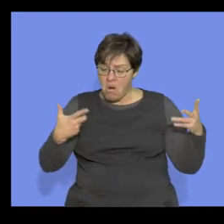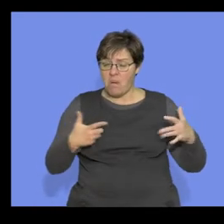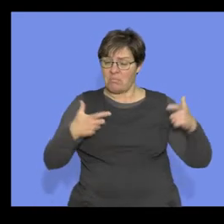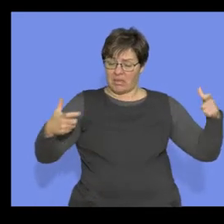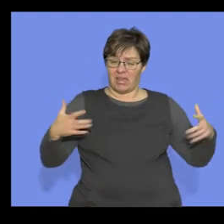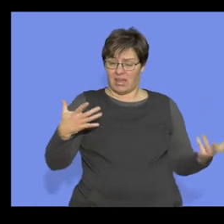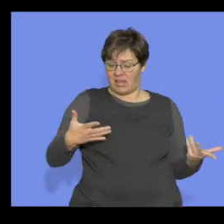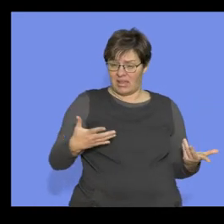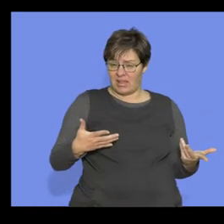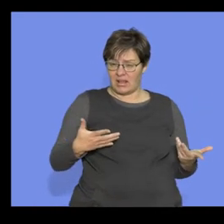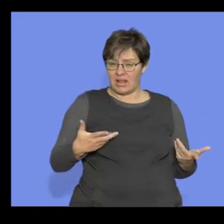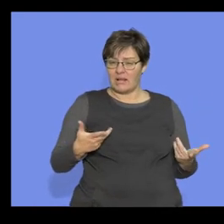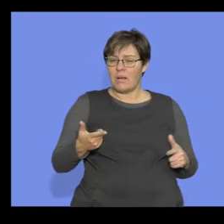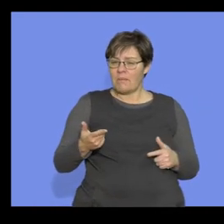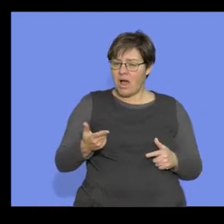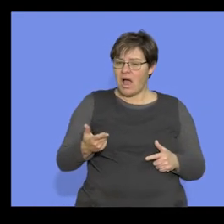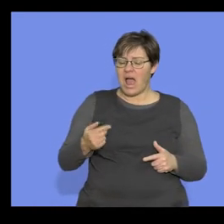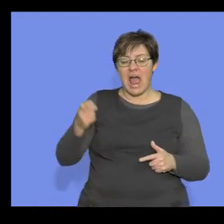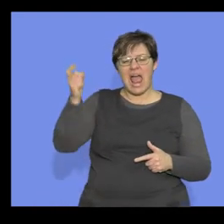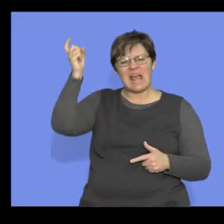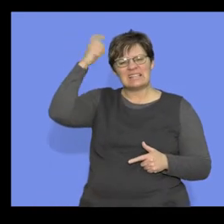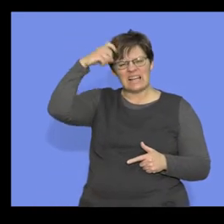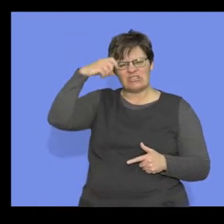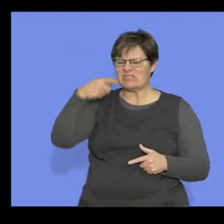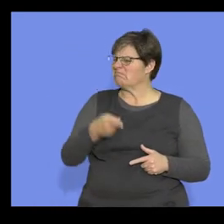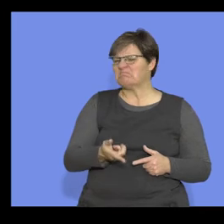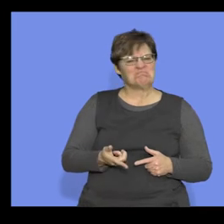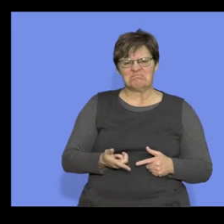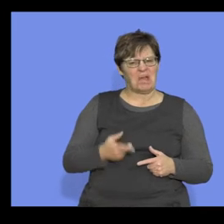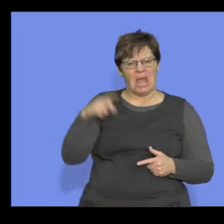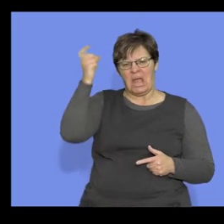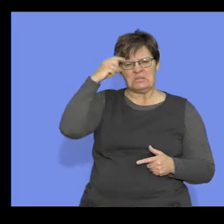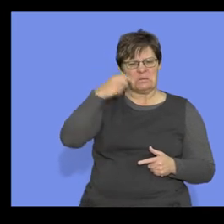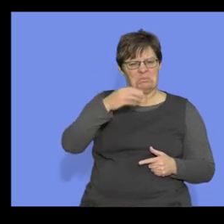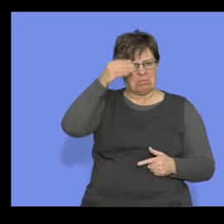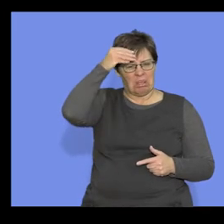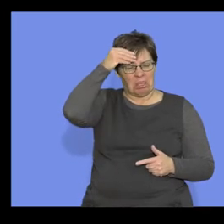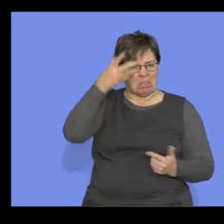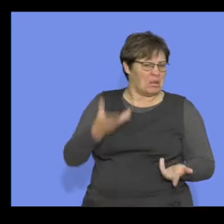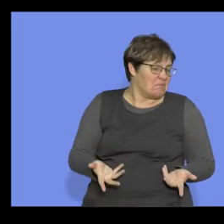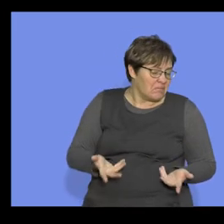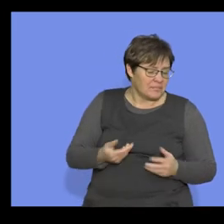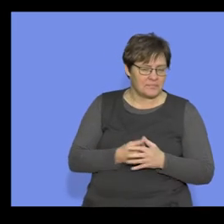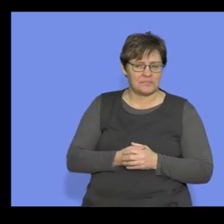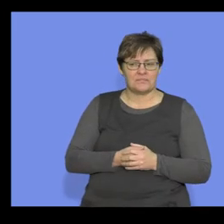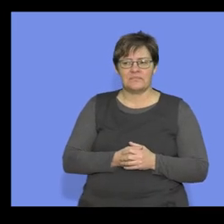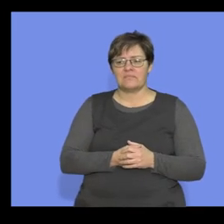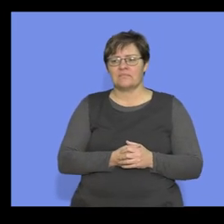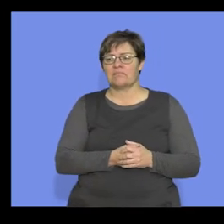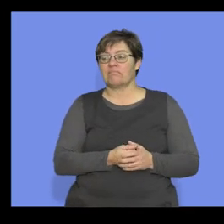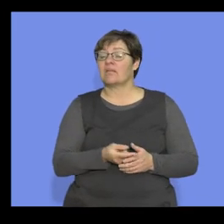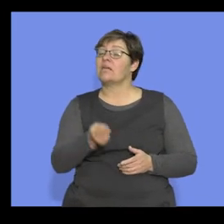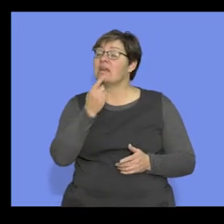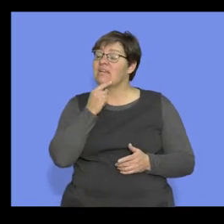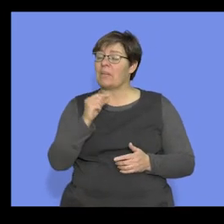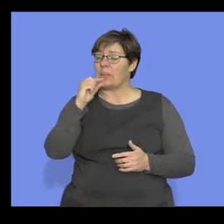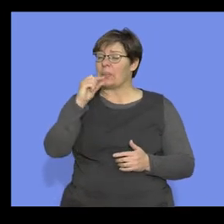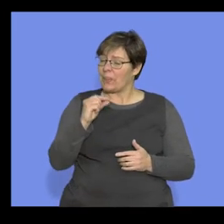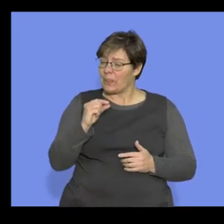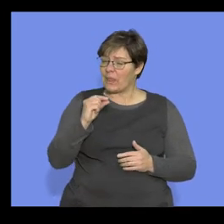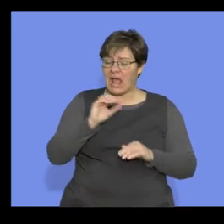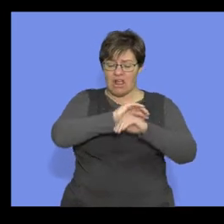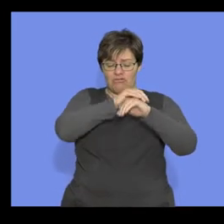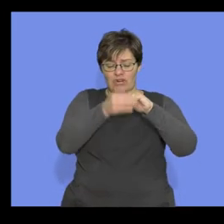They actually were much bigger. But when it came to intelligence, funny enough, not so much. Okay,